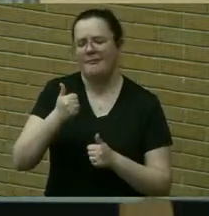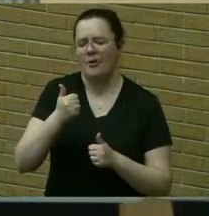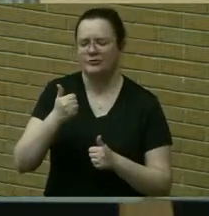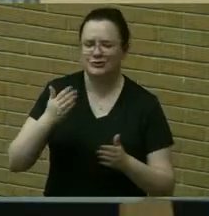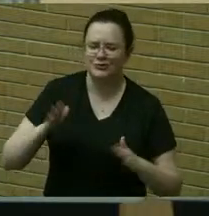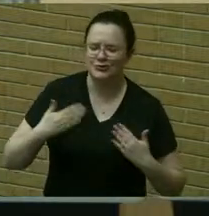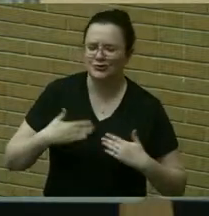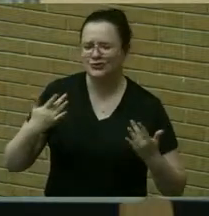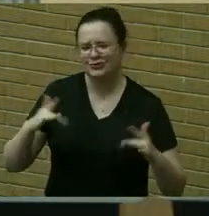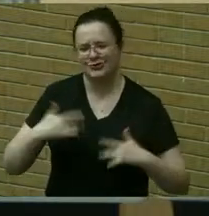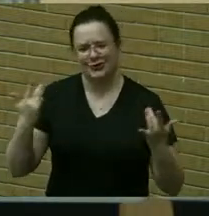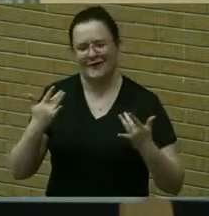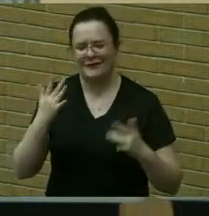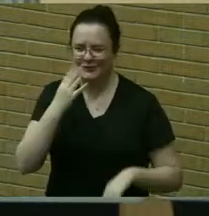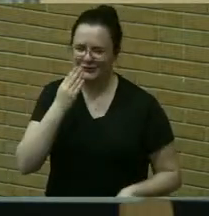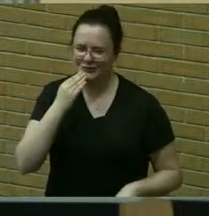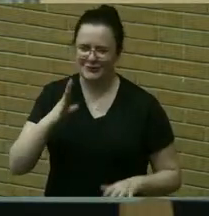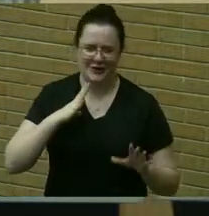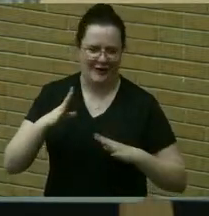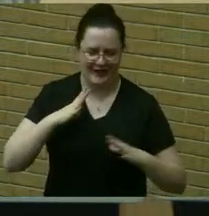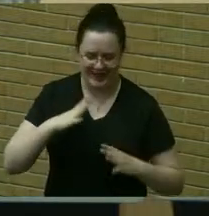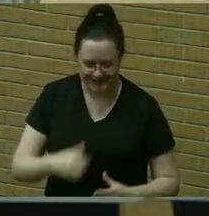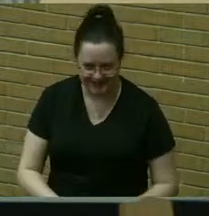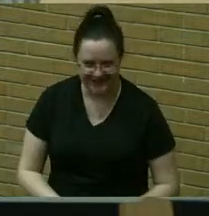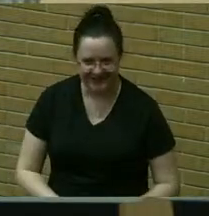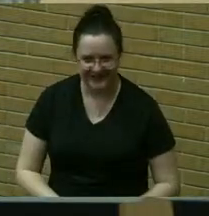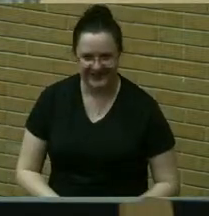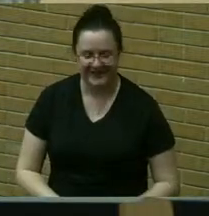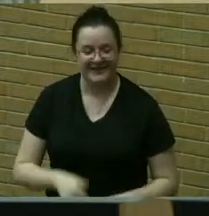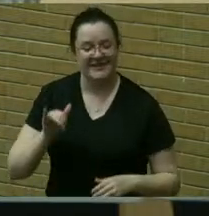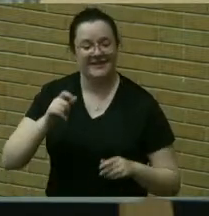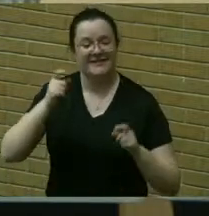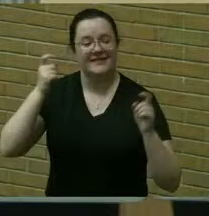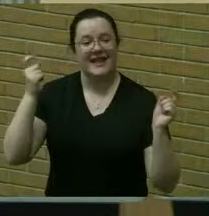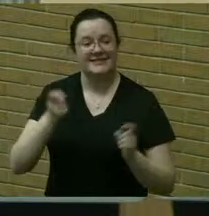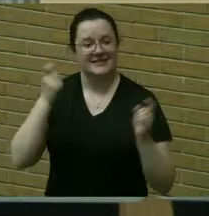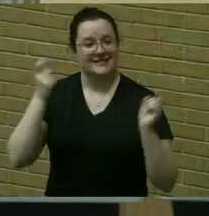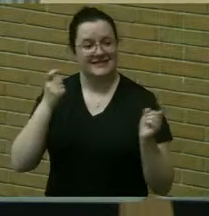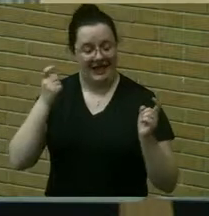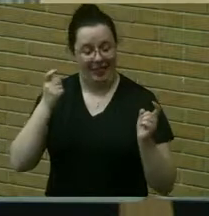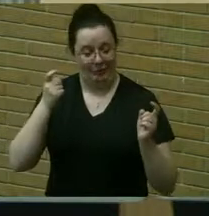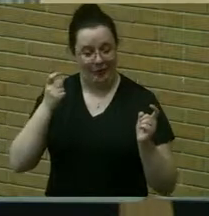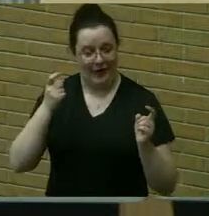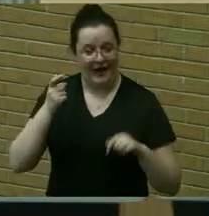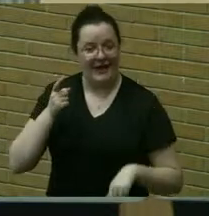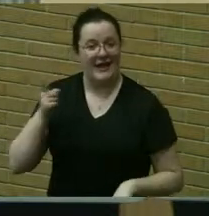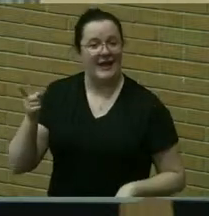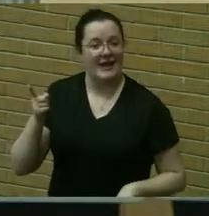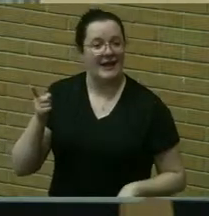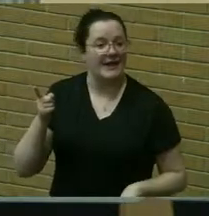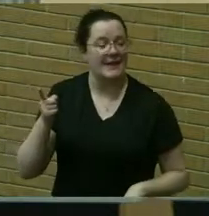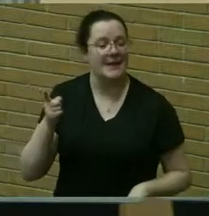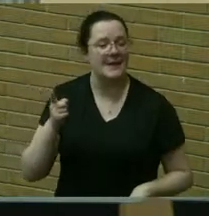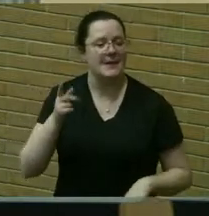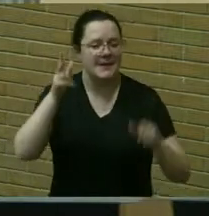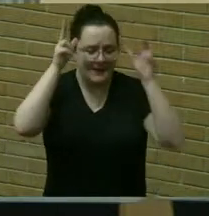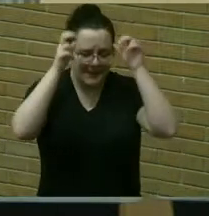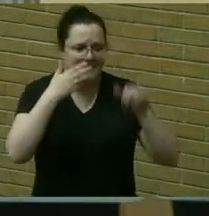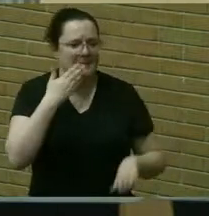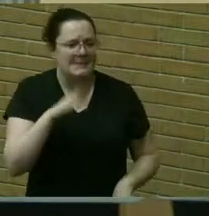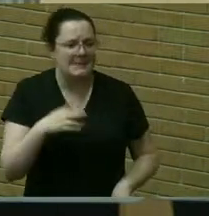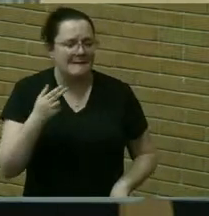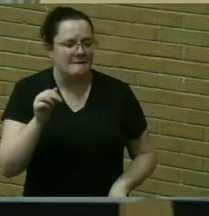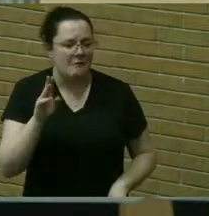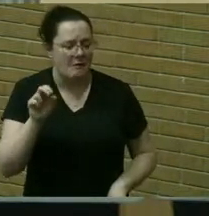of jewish holidays celebrated the foiling of a plot by the evil hammond to eliminate